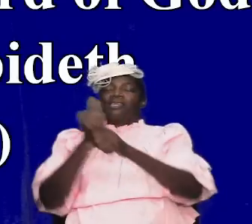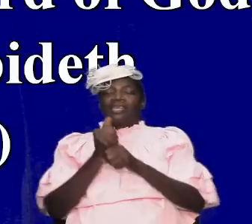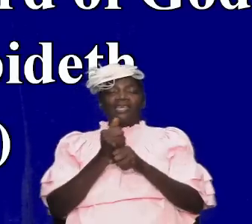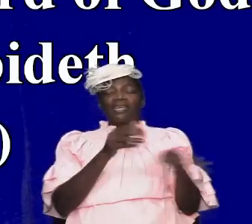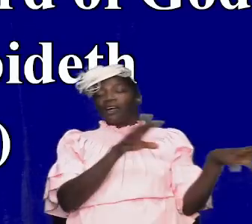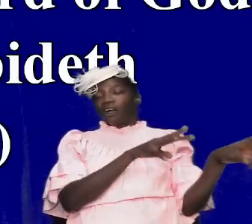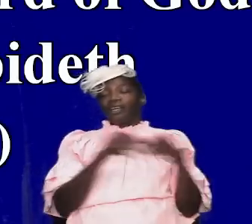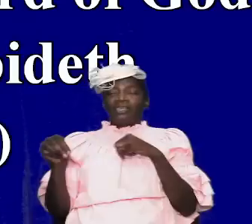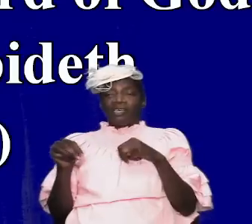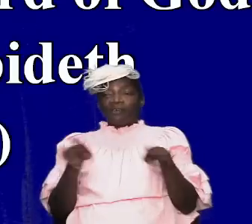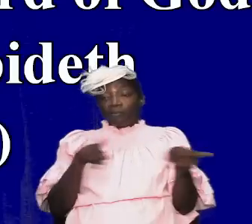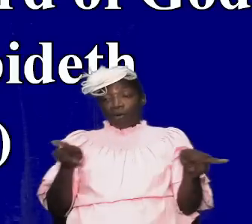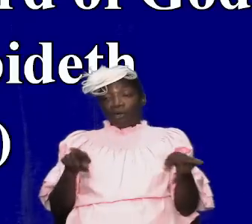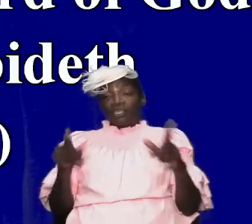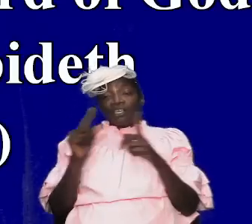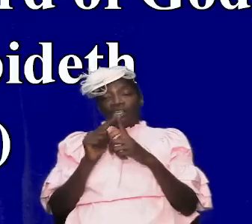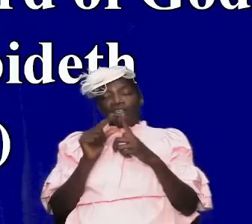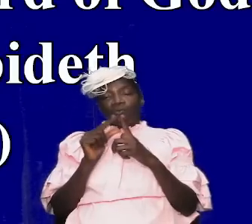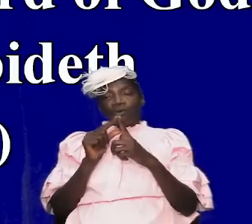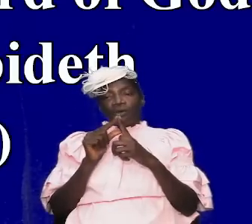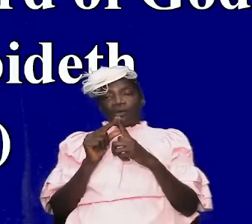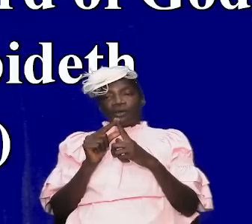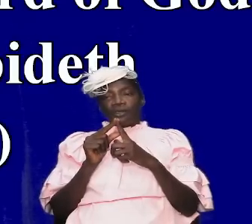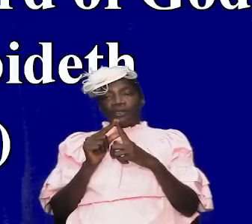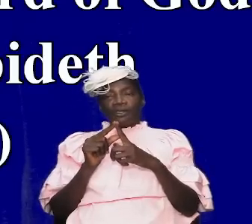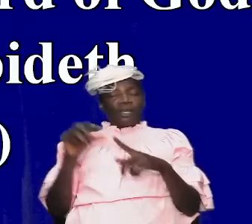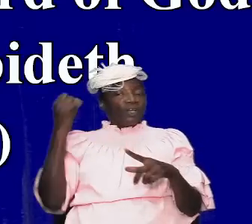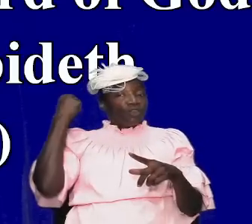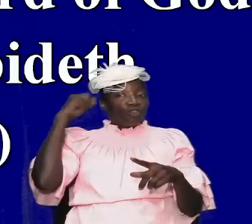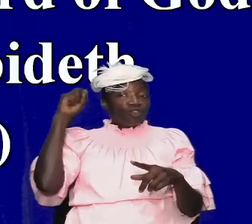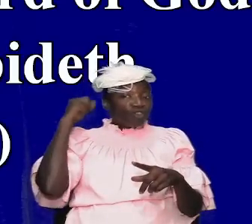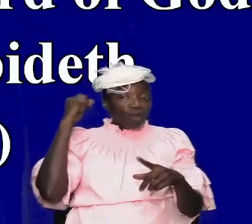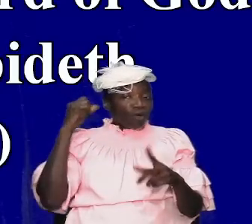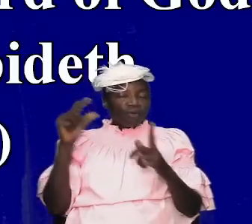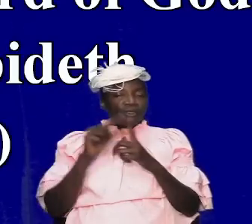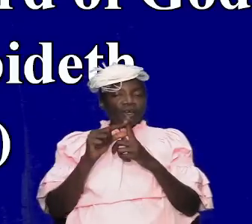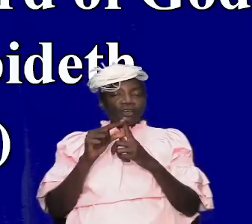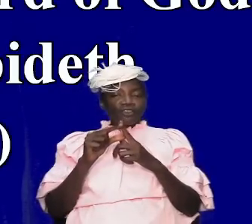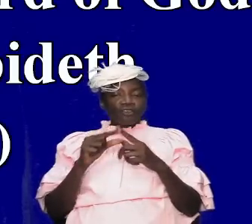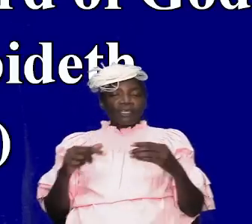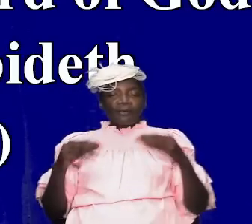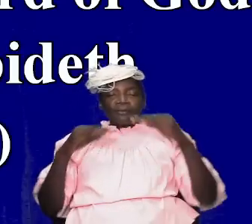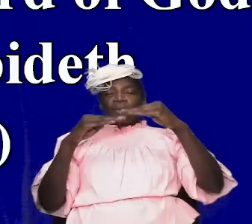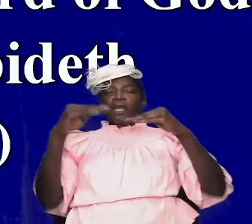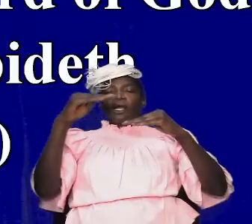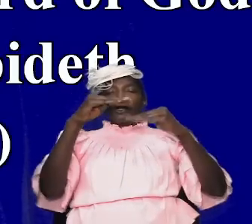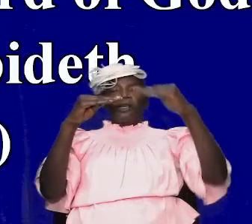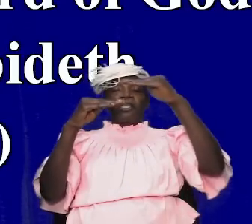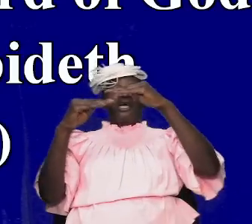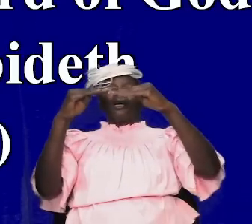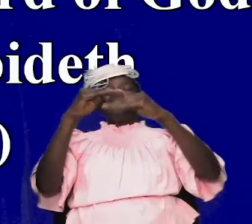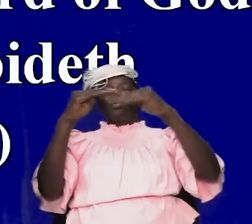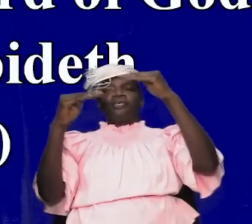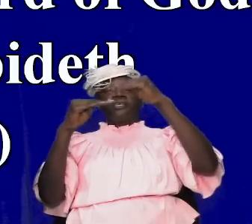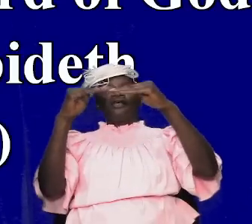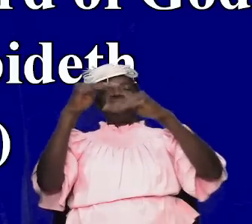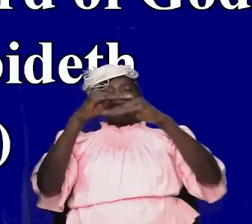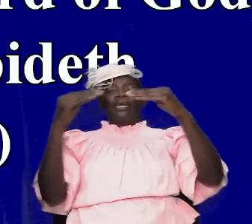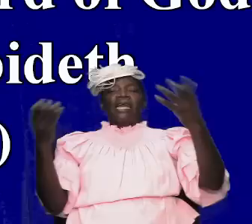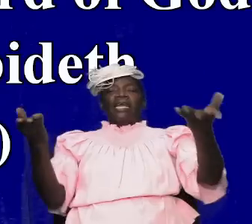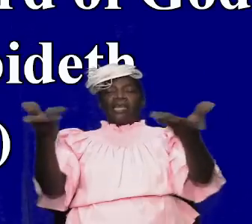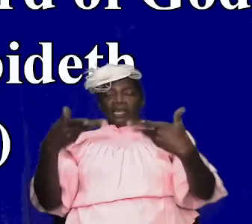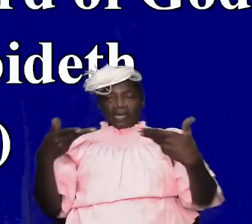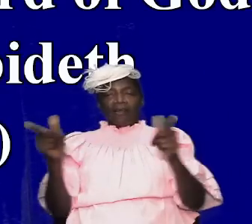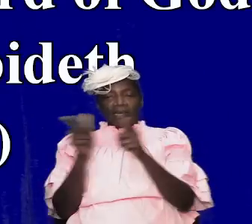leave it but it is the word it is shown doctrine line upon line precept upon precept here a